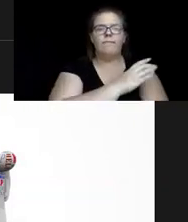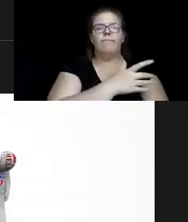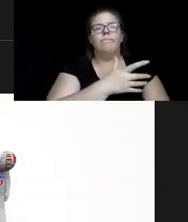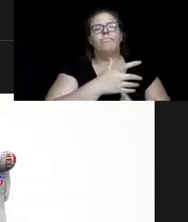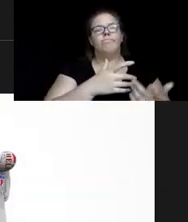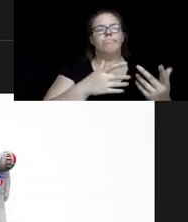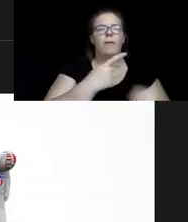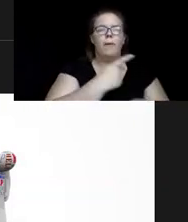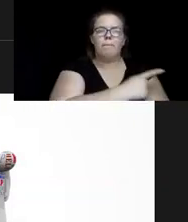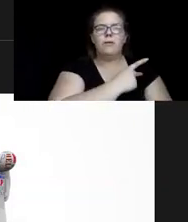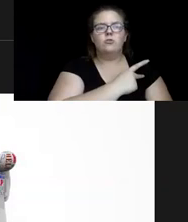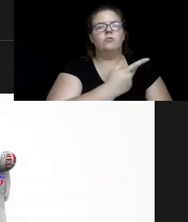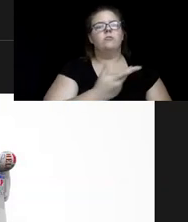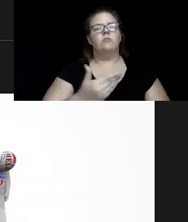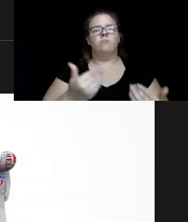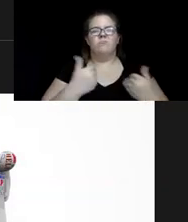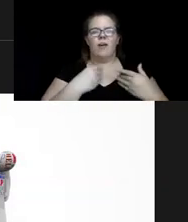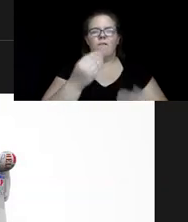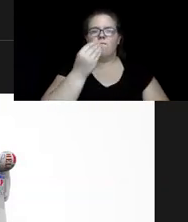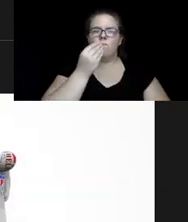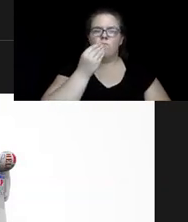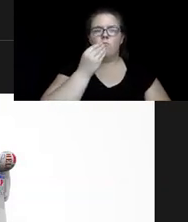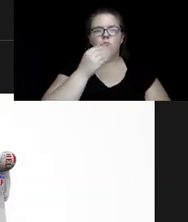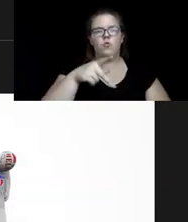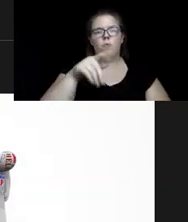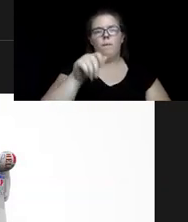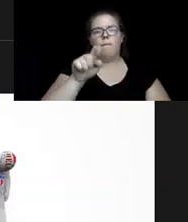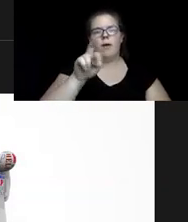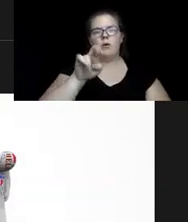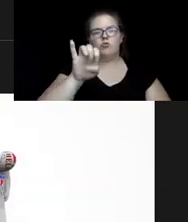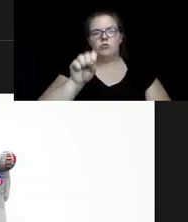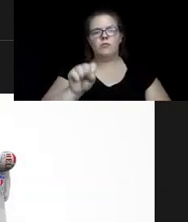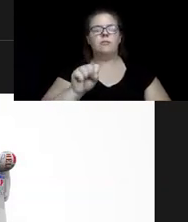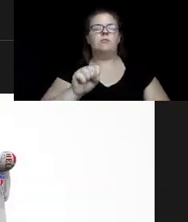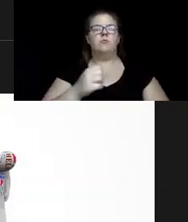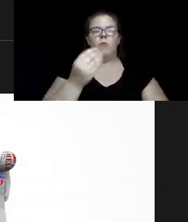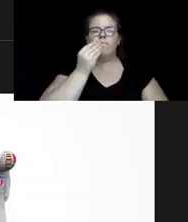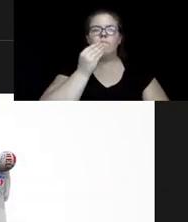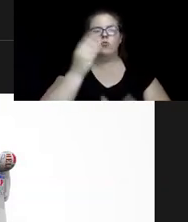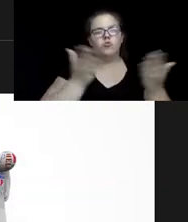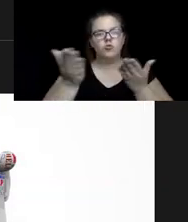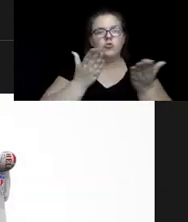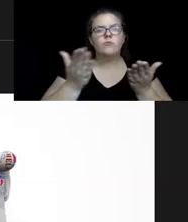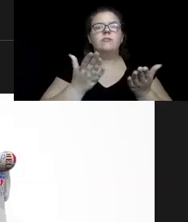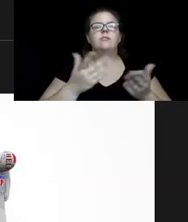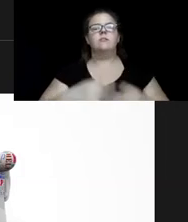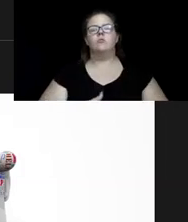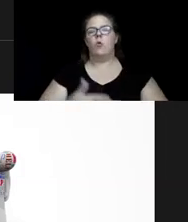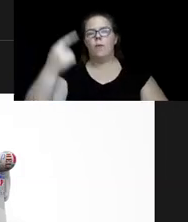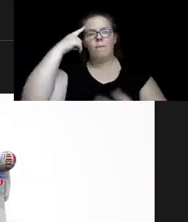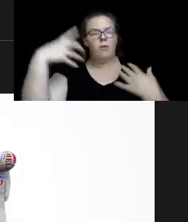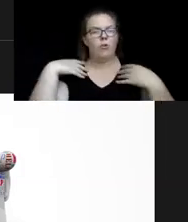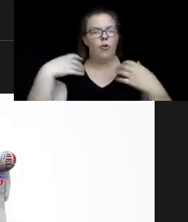food pantries or food services that deliver transportation that's low or no cost and substance abuse and mental health referrals.